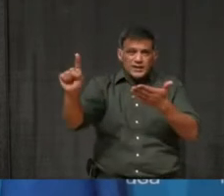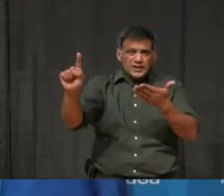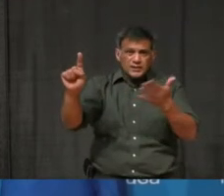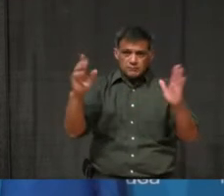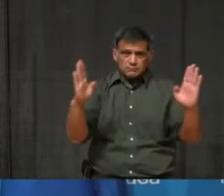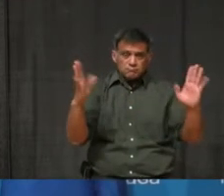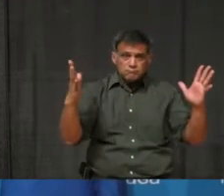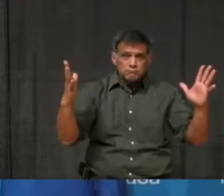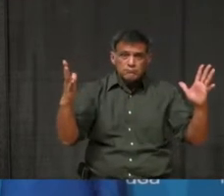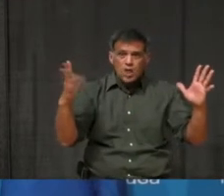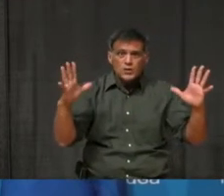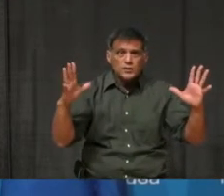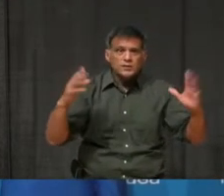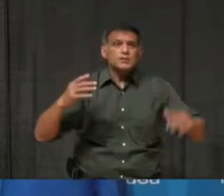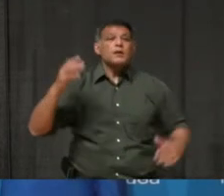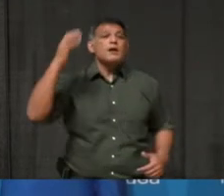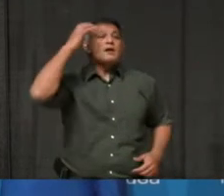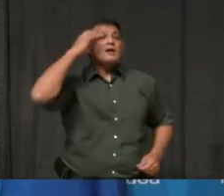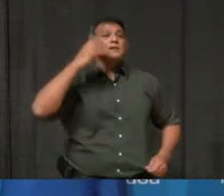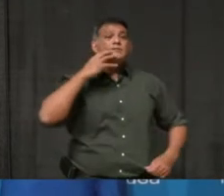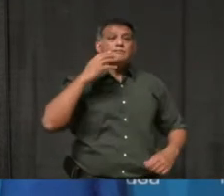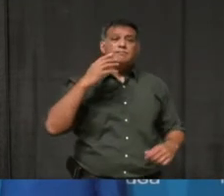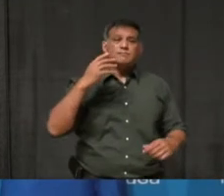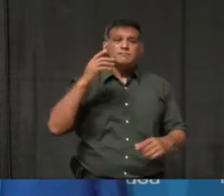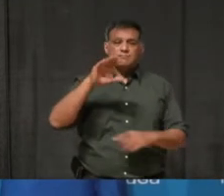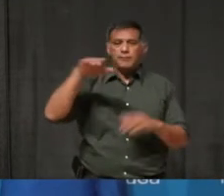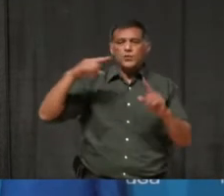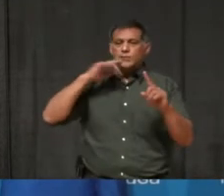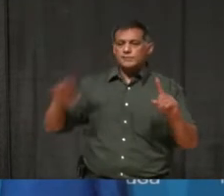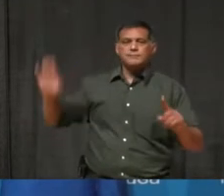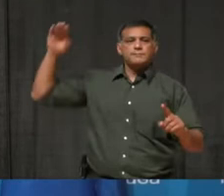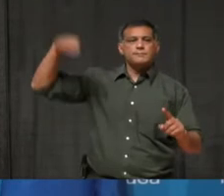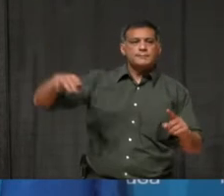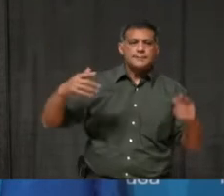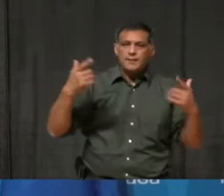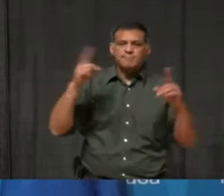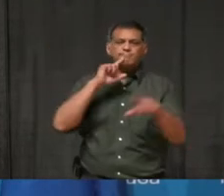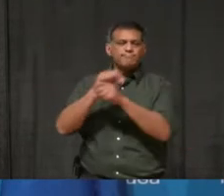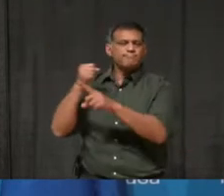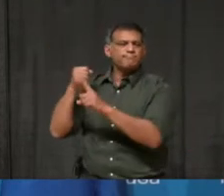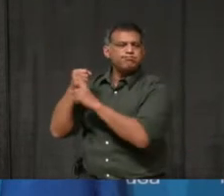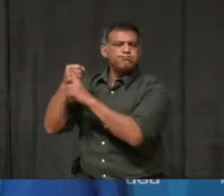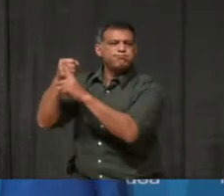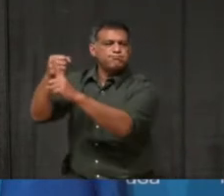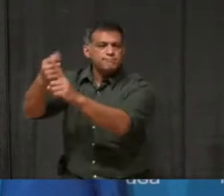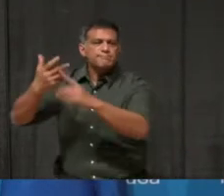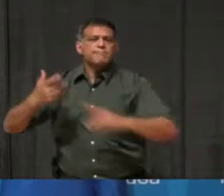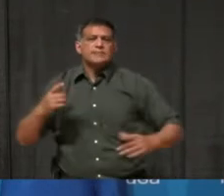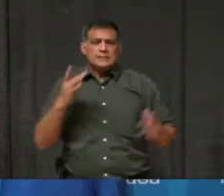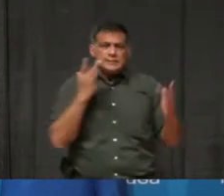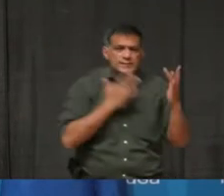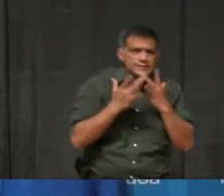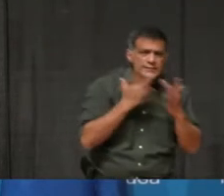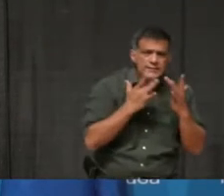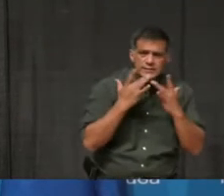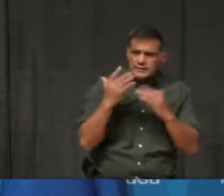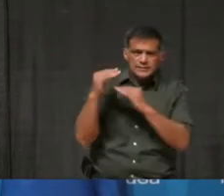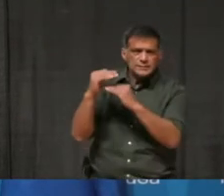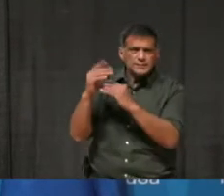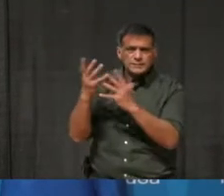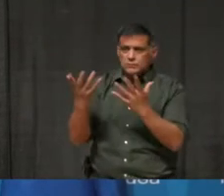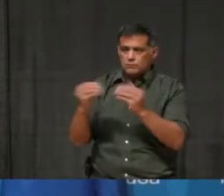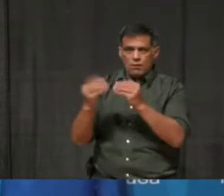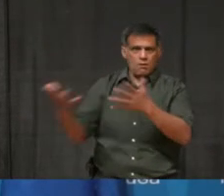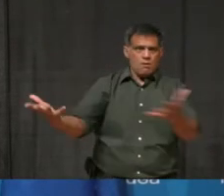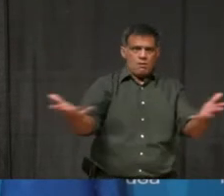Our hospitals continue to see a flux of cases and are now stretched to their absolute limits. With Trillium